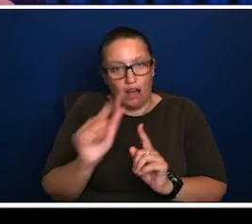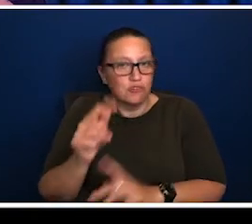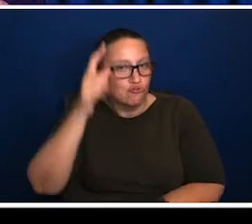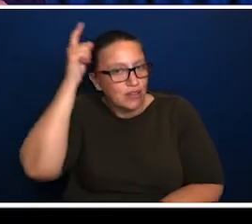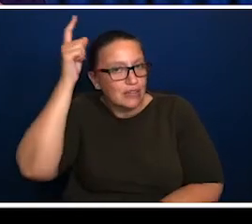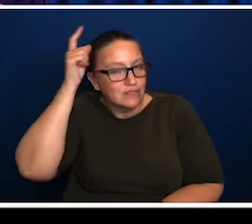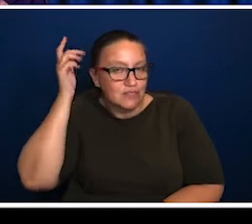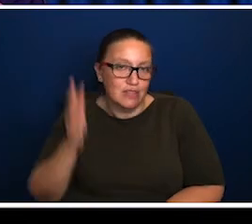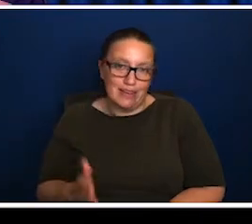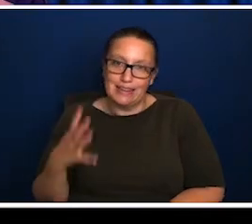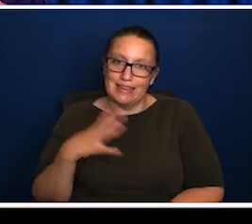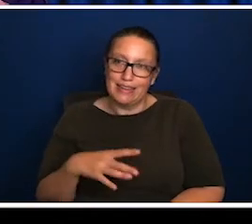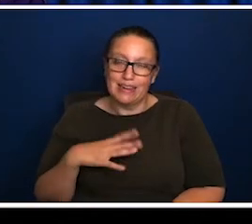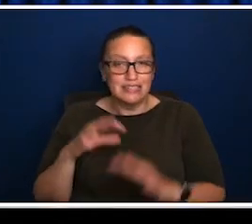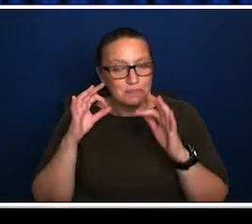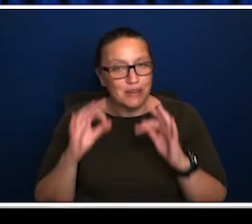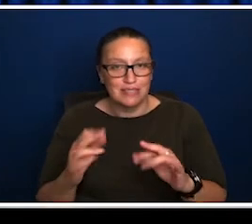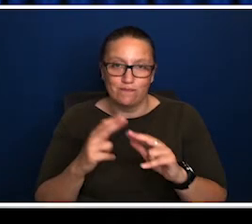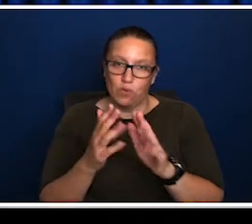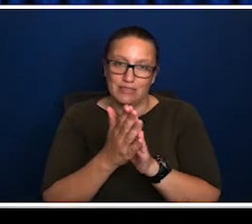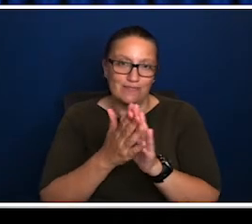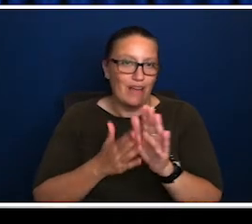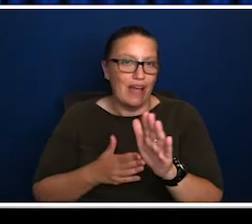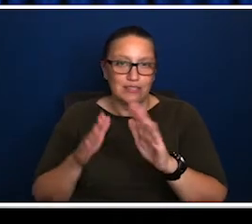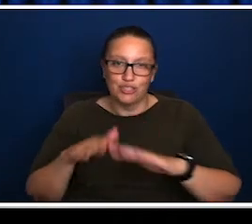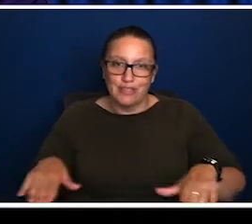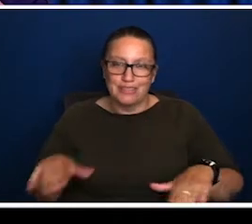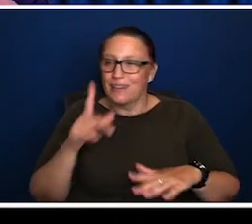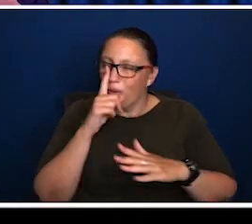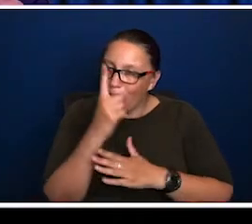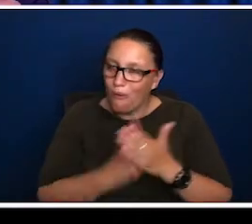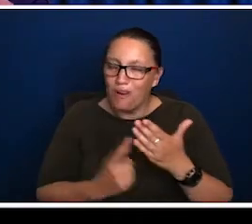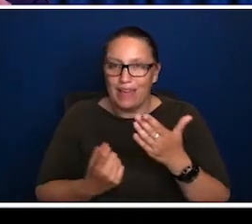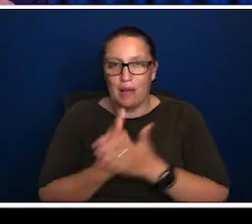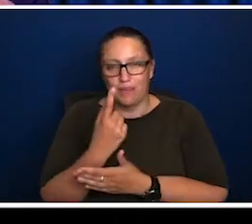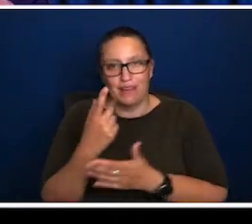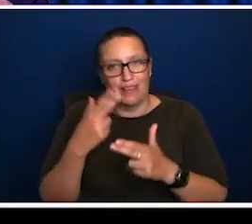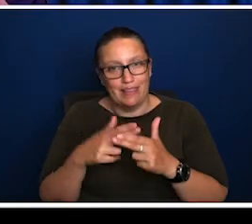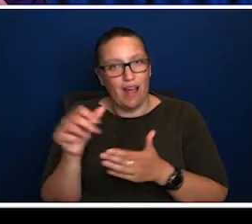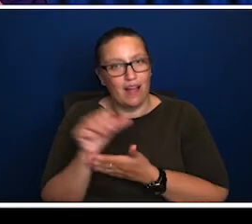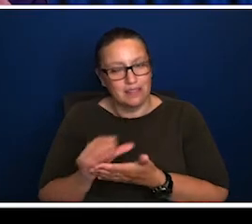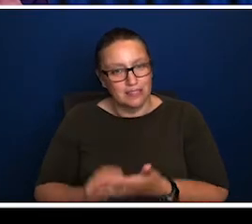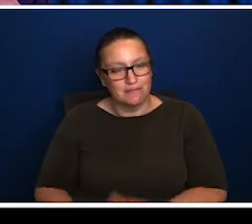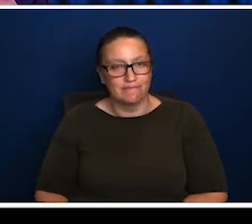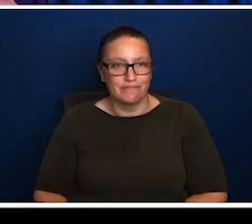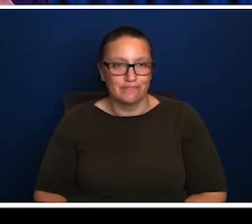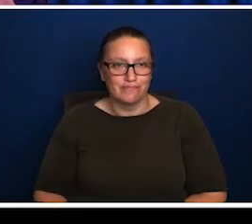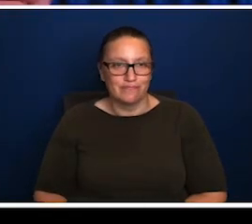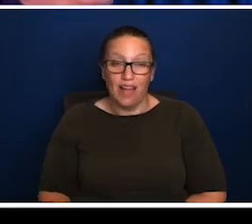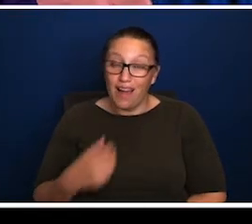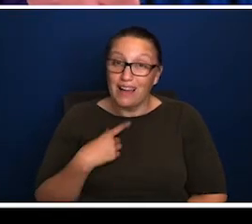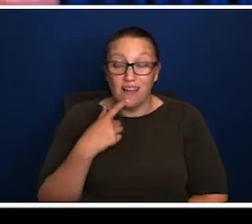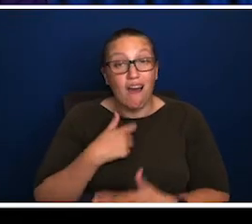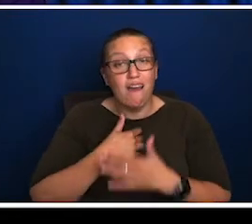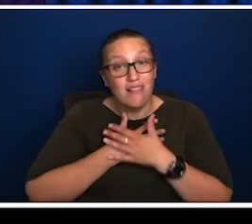done for reading and teaching kids how to play when they're younger. The creative side of the brain for disadvantaged kids can only really